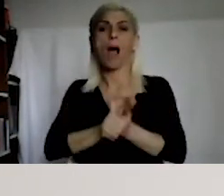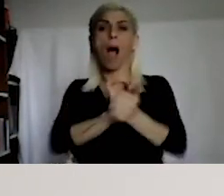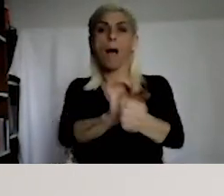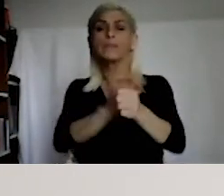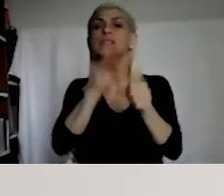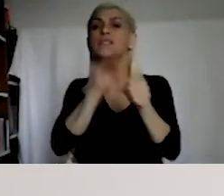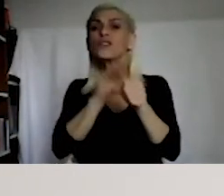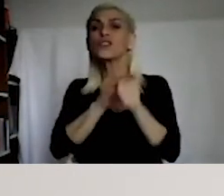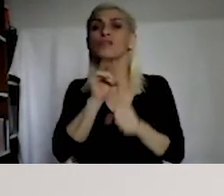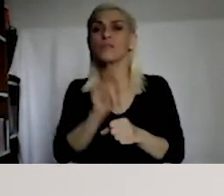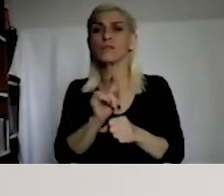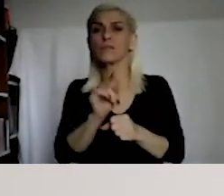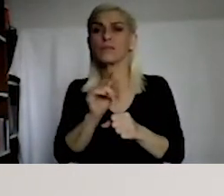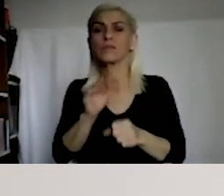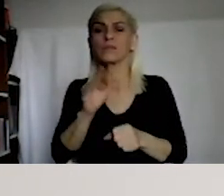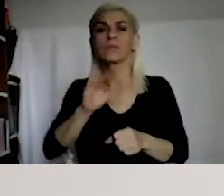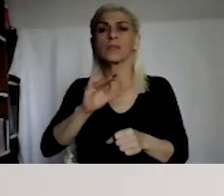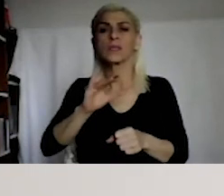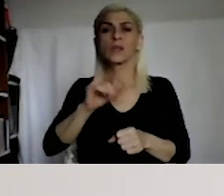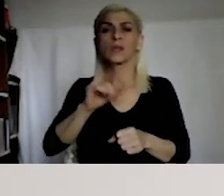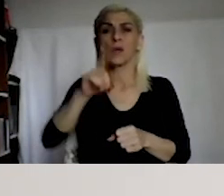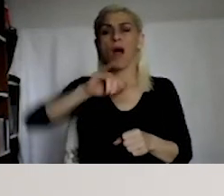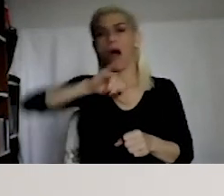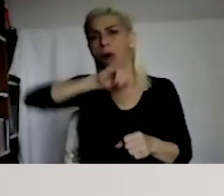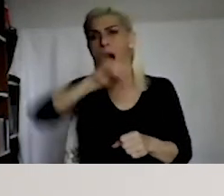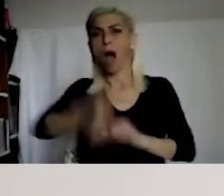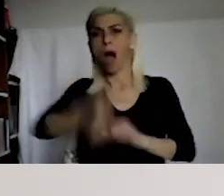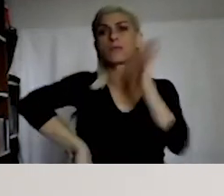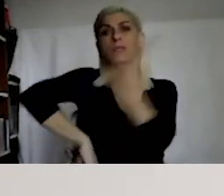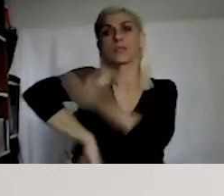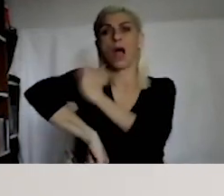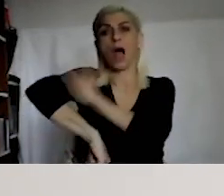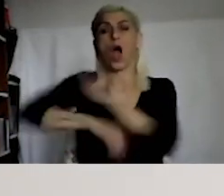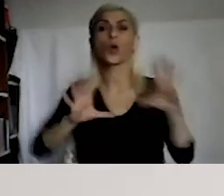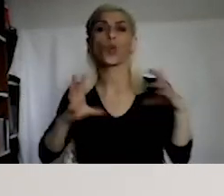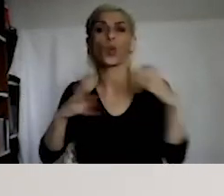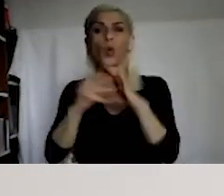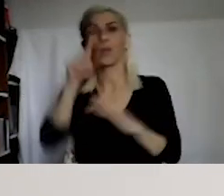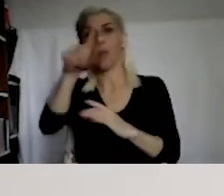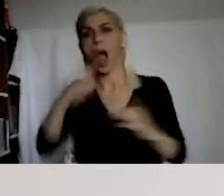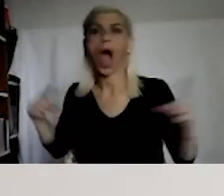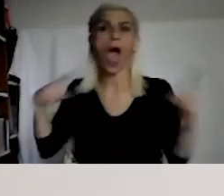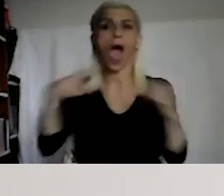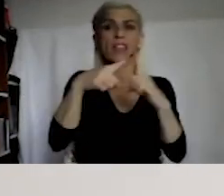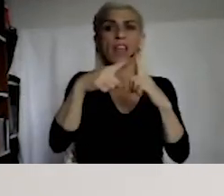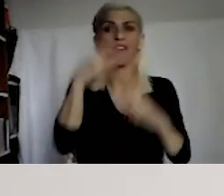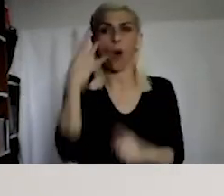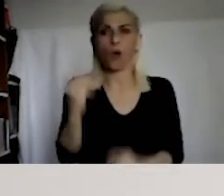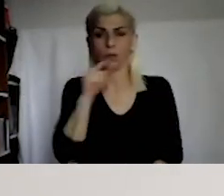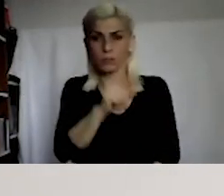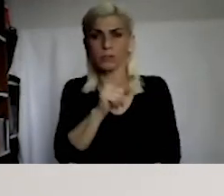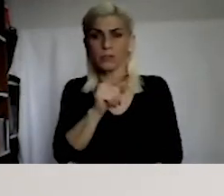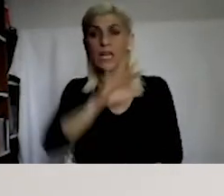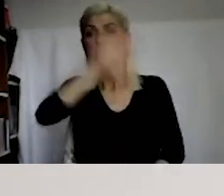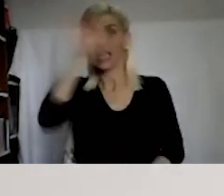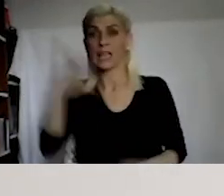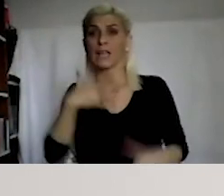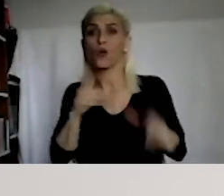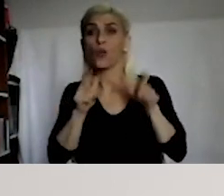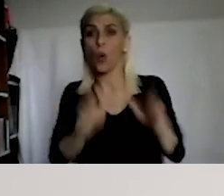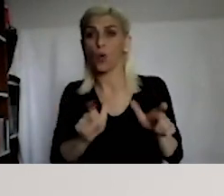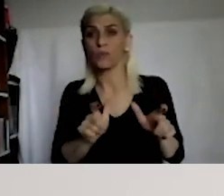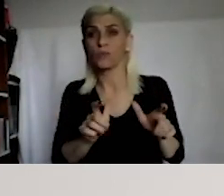taken and the efficient investigation